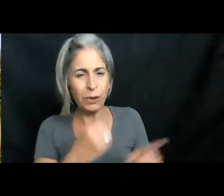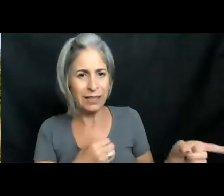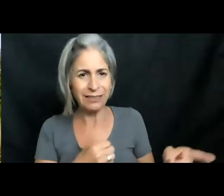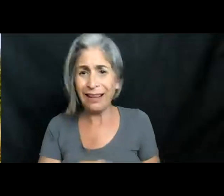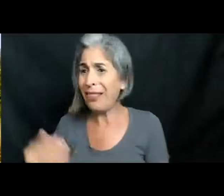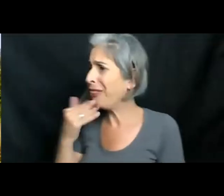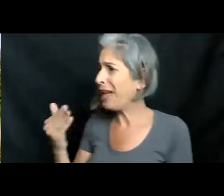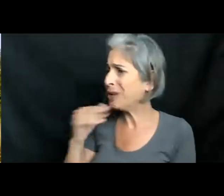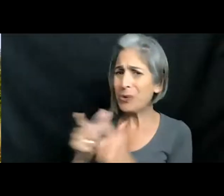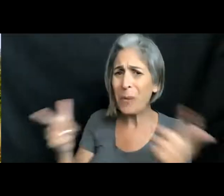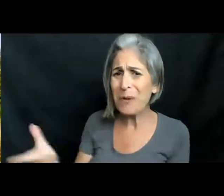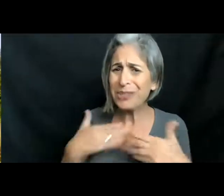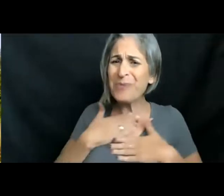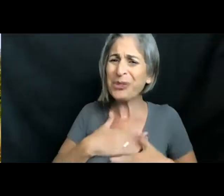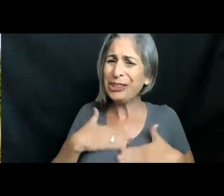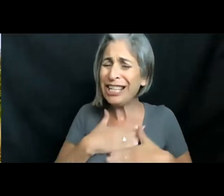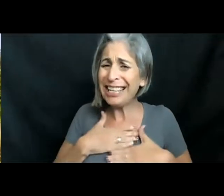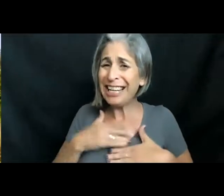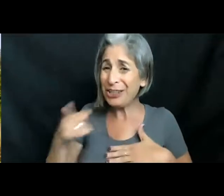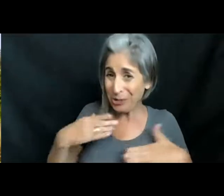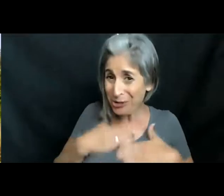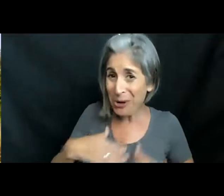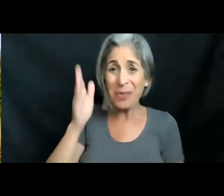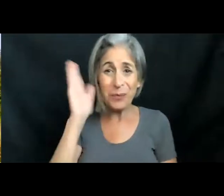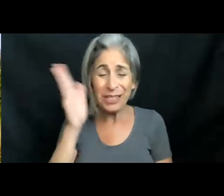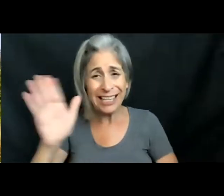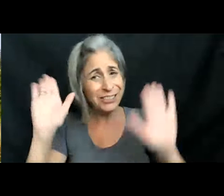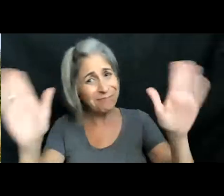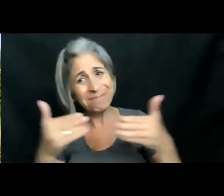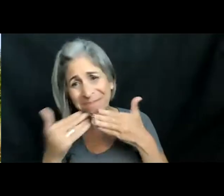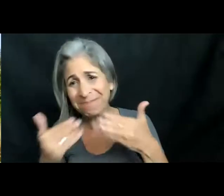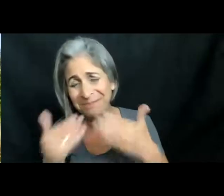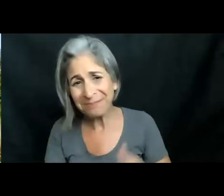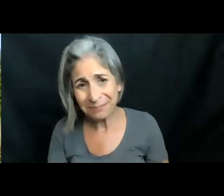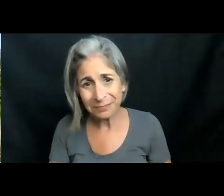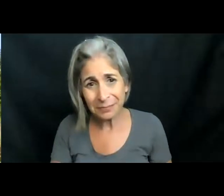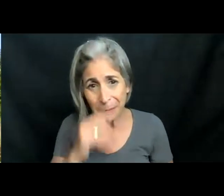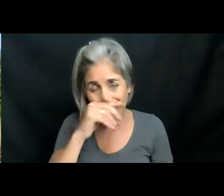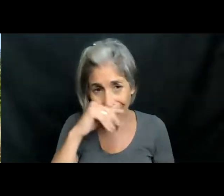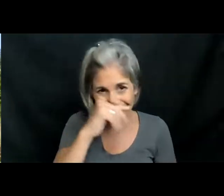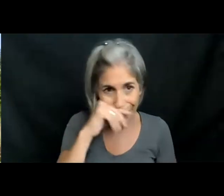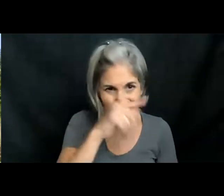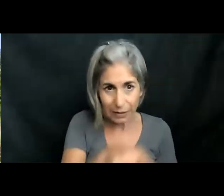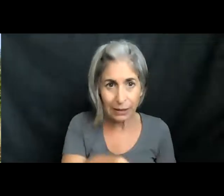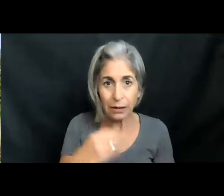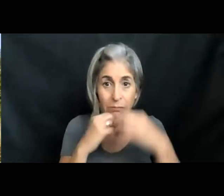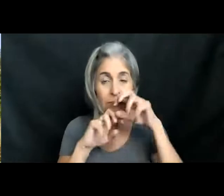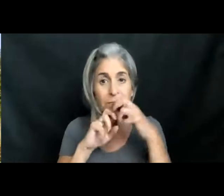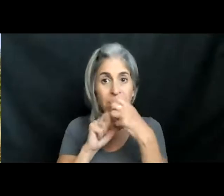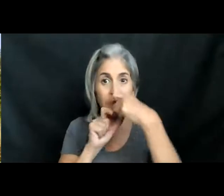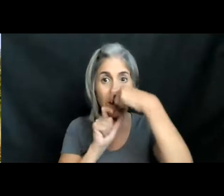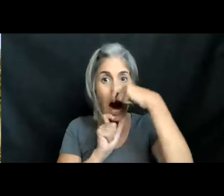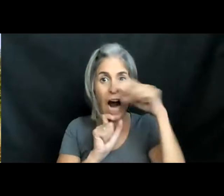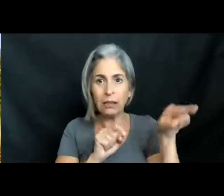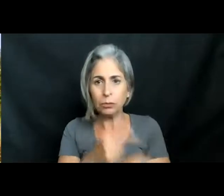much, guys. I appreciate it. I'm glad that you enjoyed the presentation. Oh, can you open the mouth? So I unplugged that, but I will open the mouth and bring him right